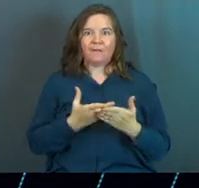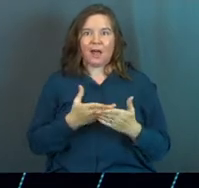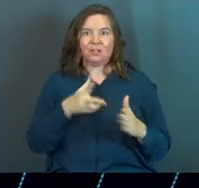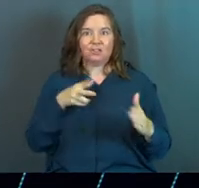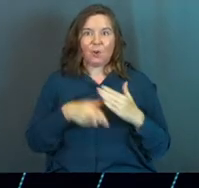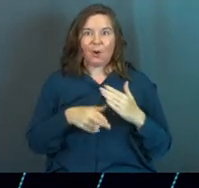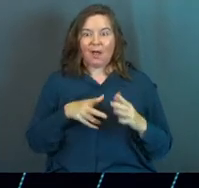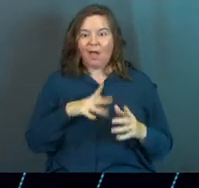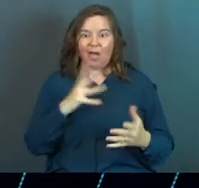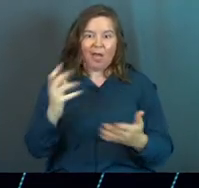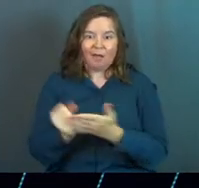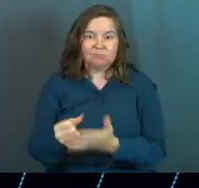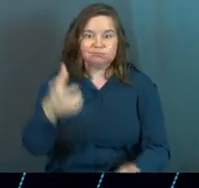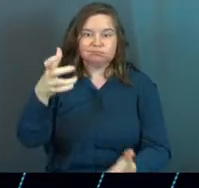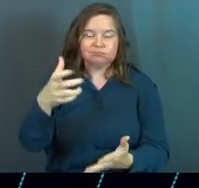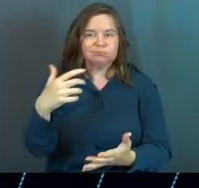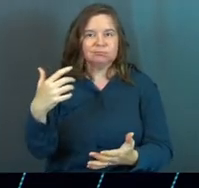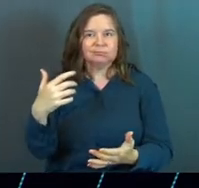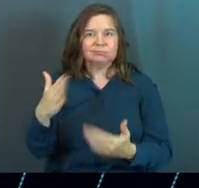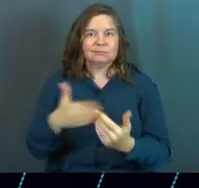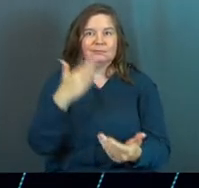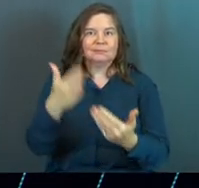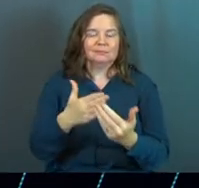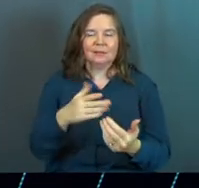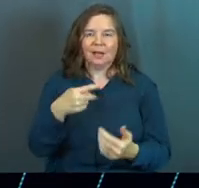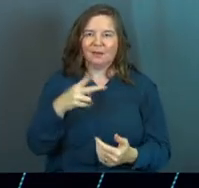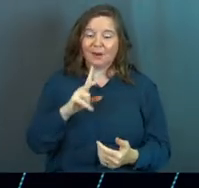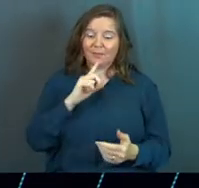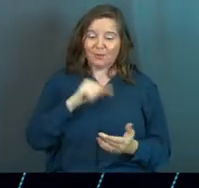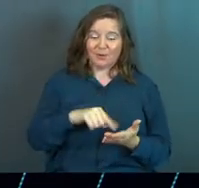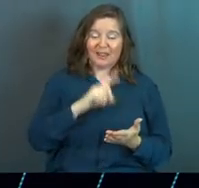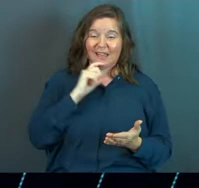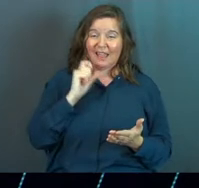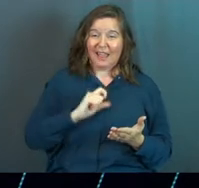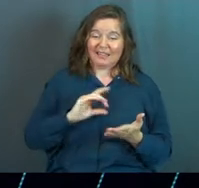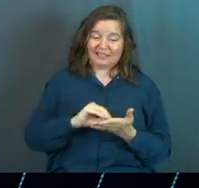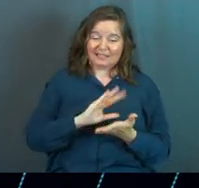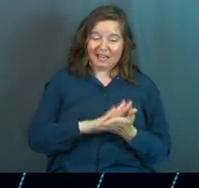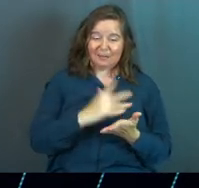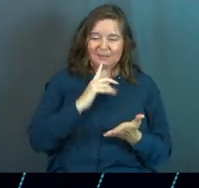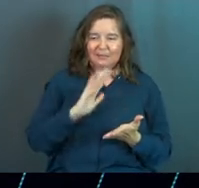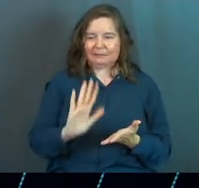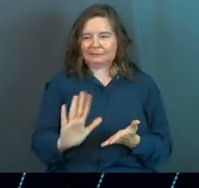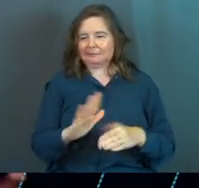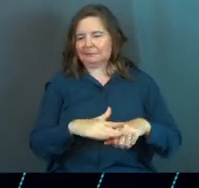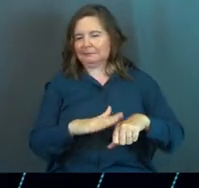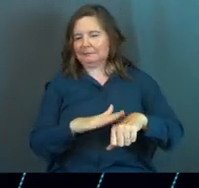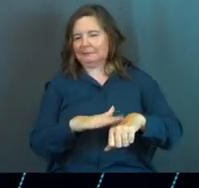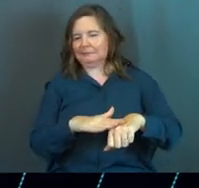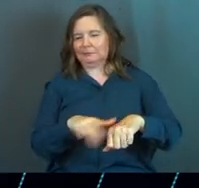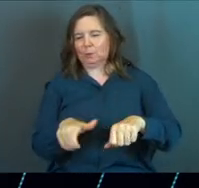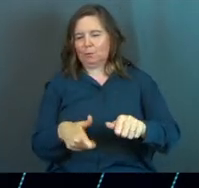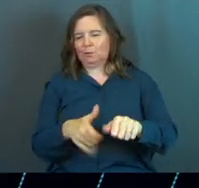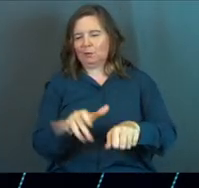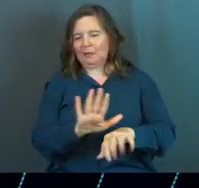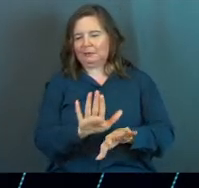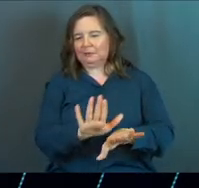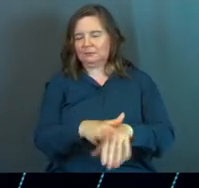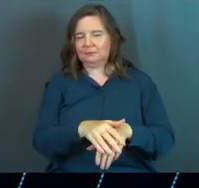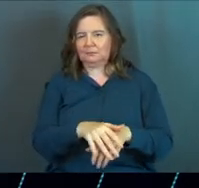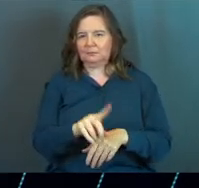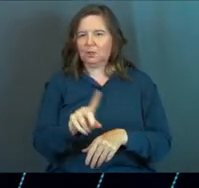shortcuts that you can take to wealth. And Proverbs, this really ancient documents coming in and saying, don't pursue any of those.